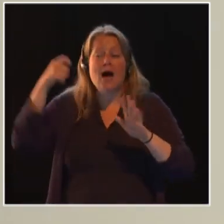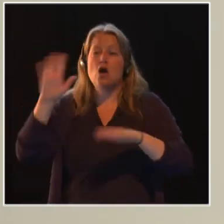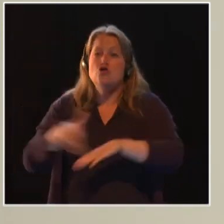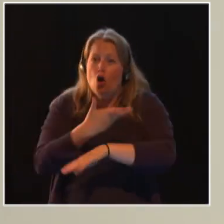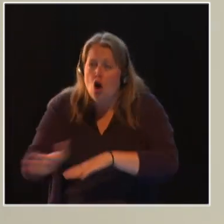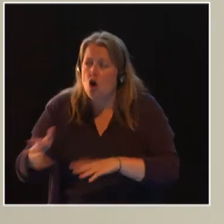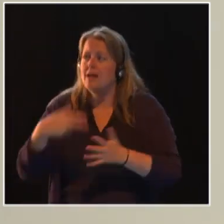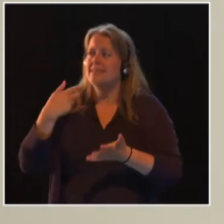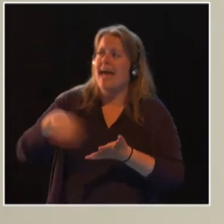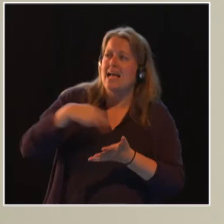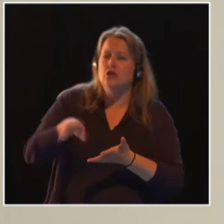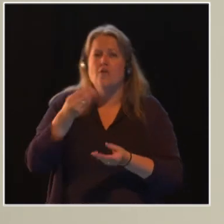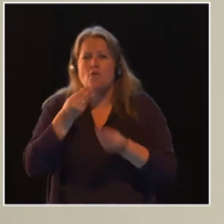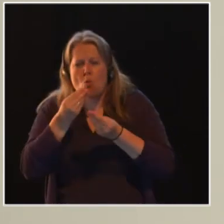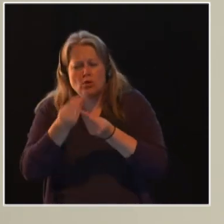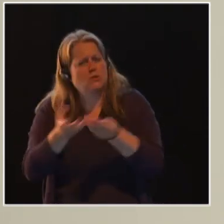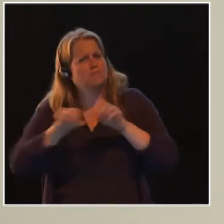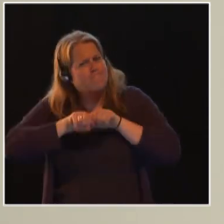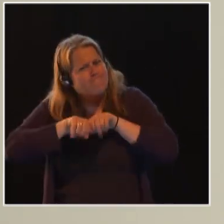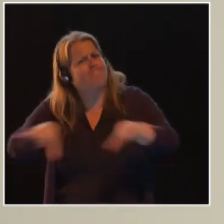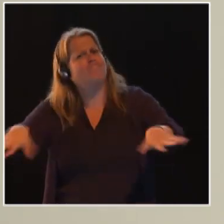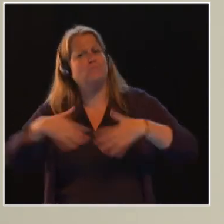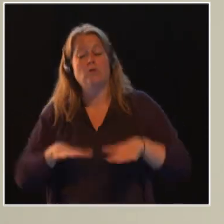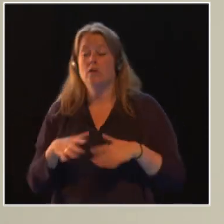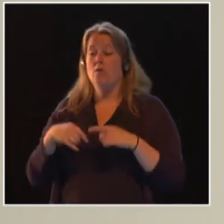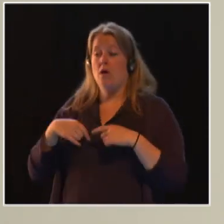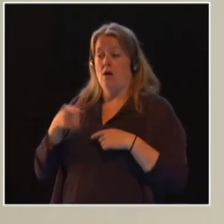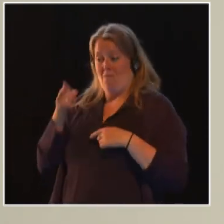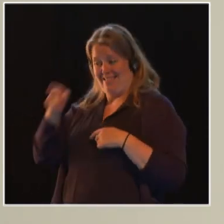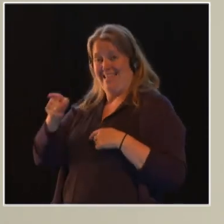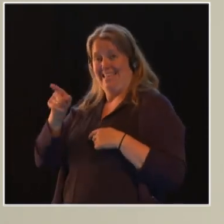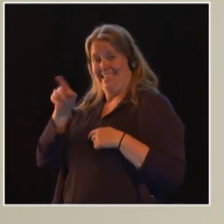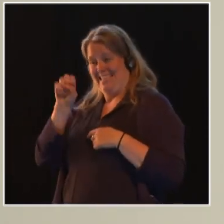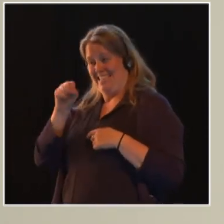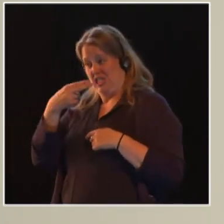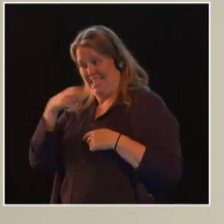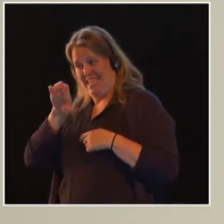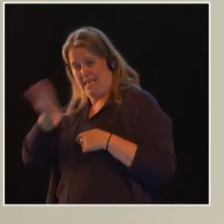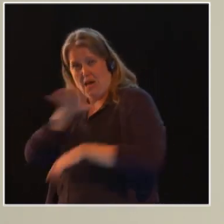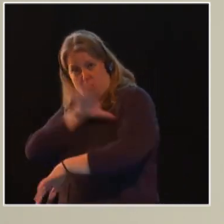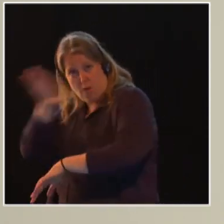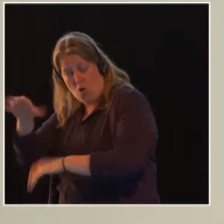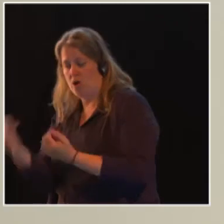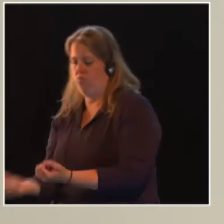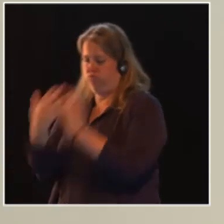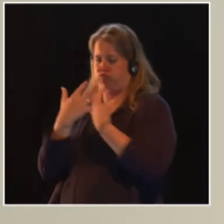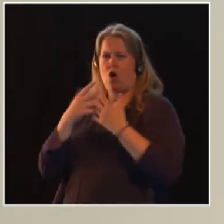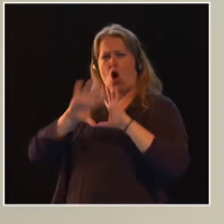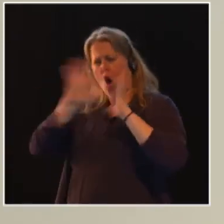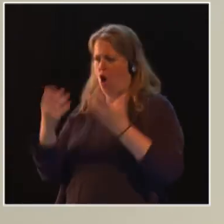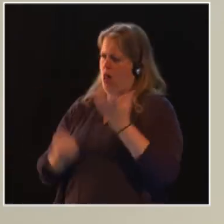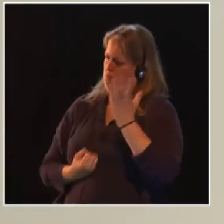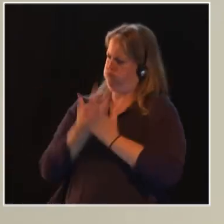and food because when she is empowered, we all prosper. Thank you very much